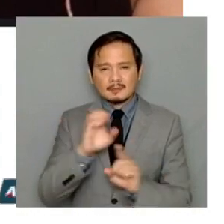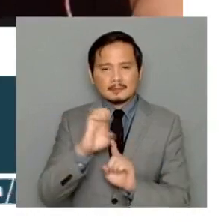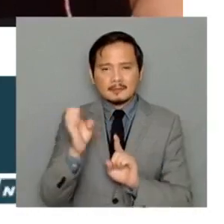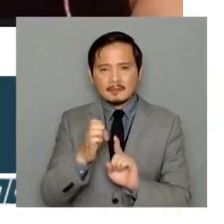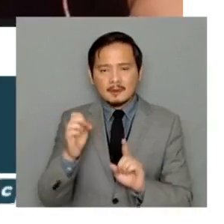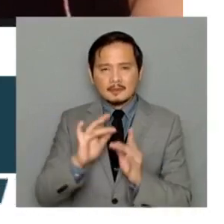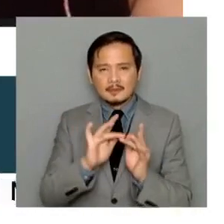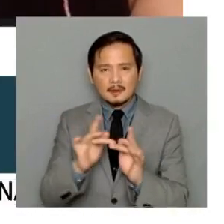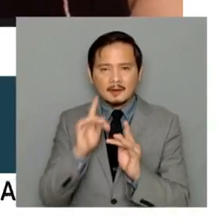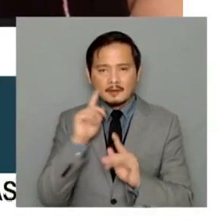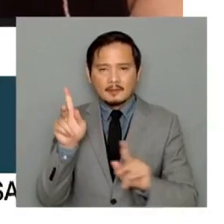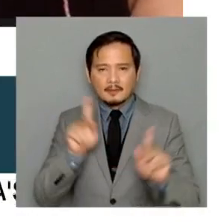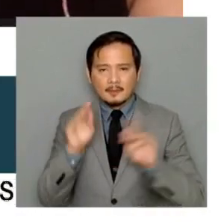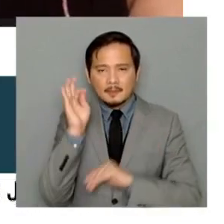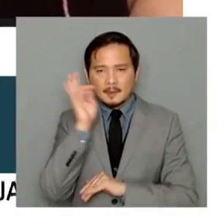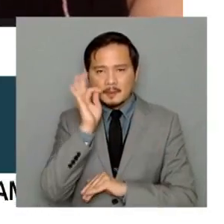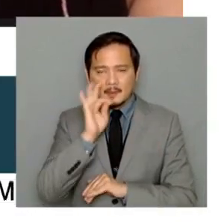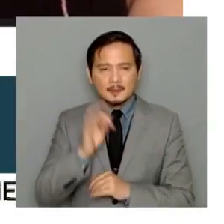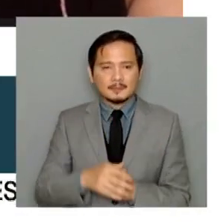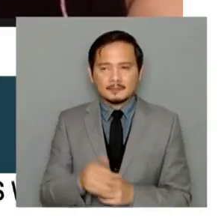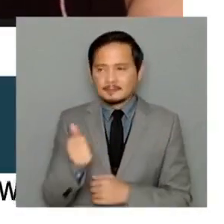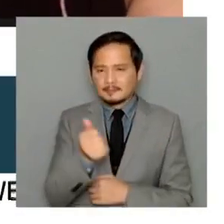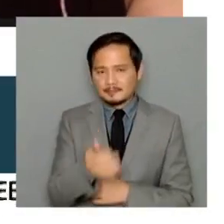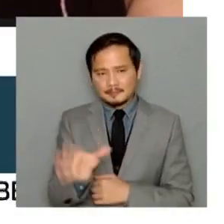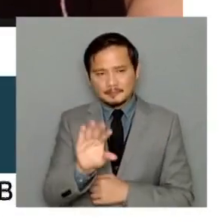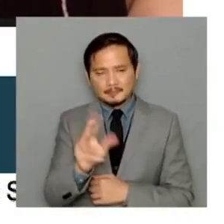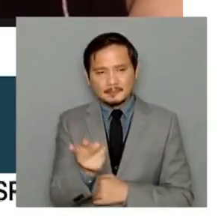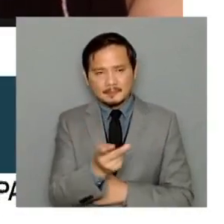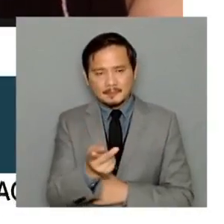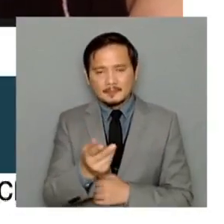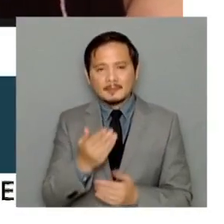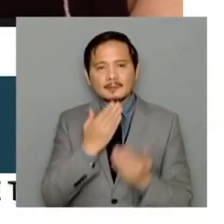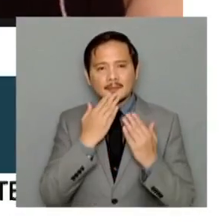Guys, good afternoon to you both and thank you for joining us today.